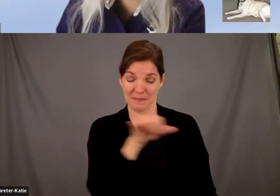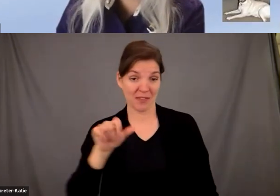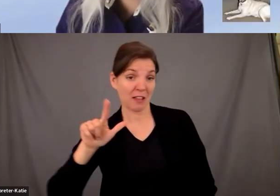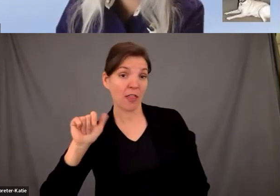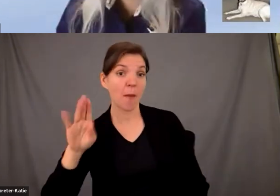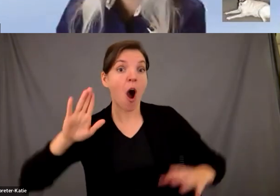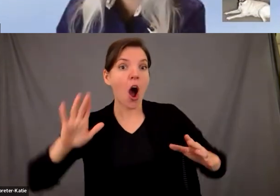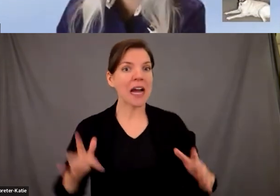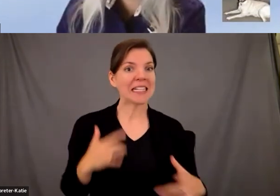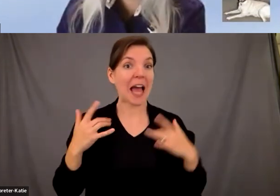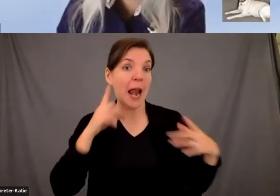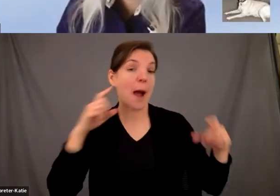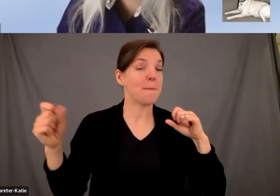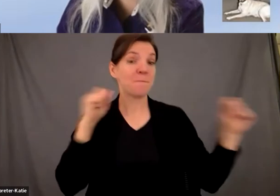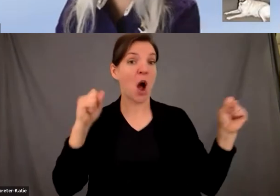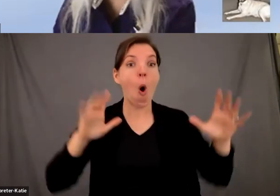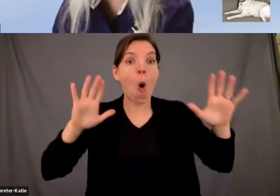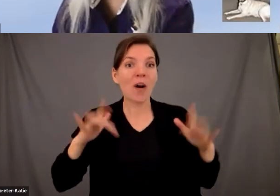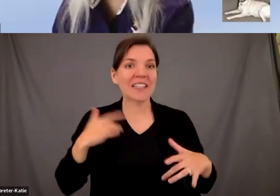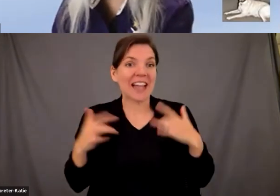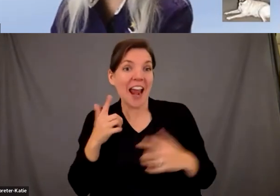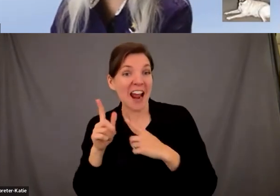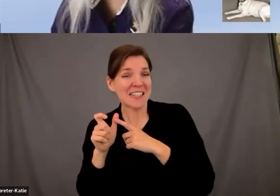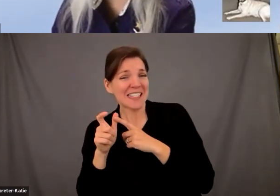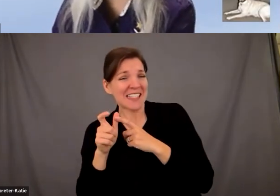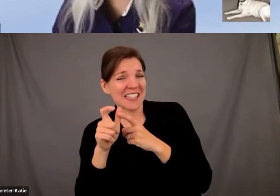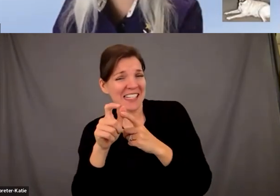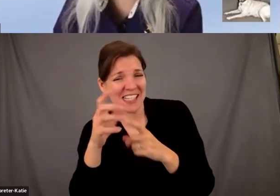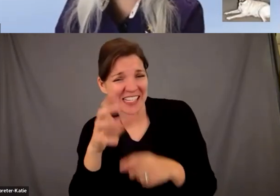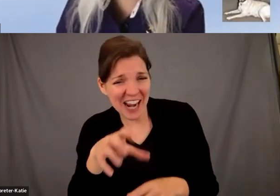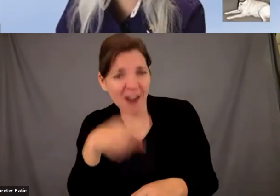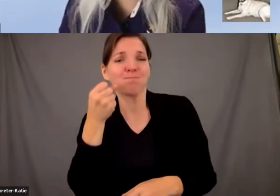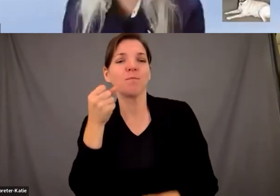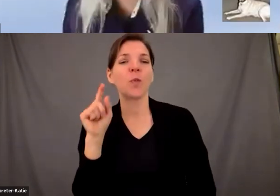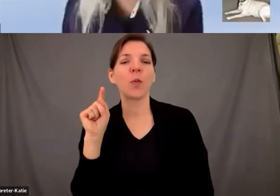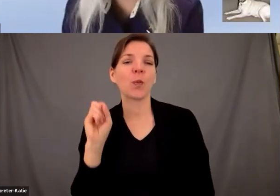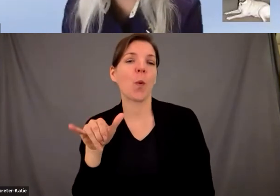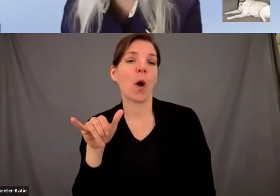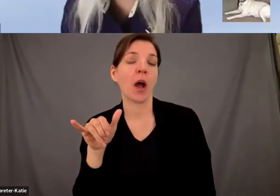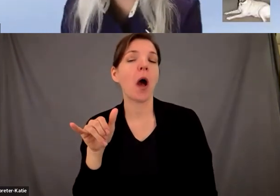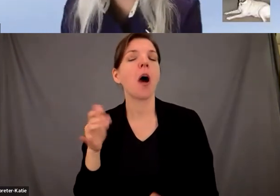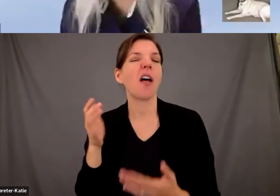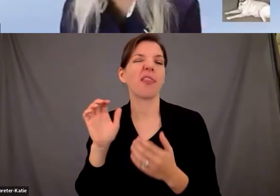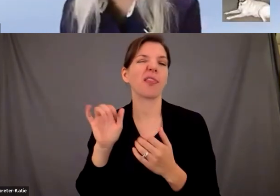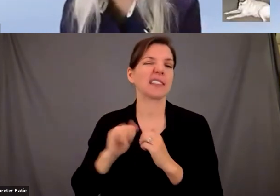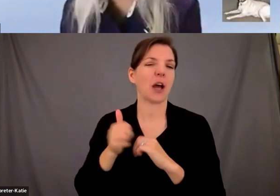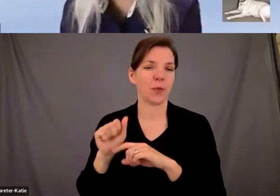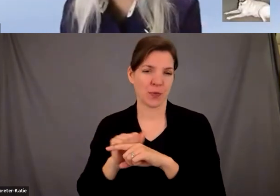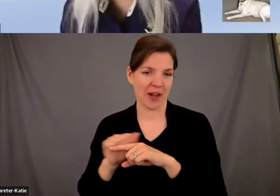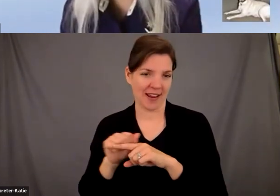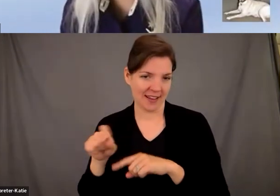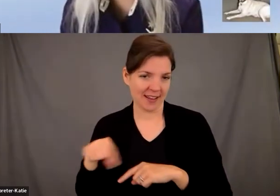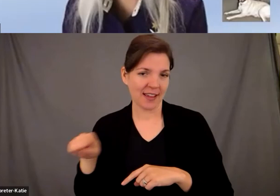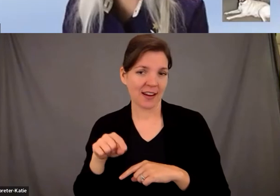like oh boy oh boy because as soon as it goes off they get to run after a toy so they do but it's one of those things that with our